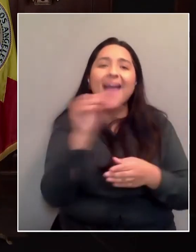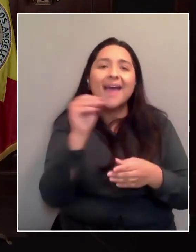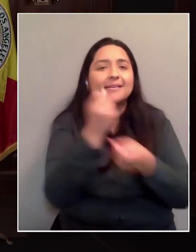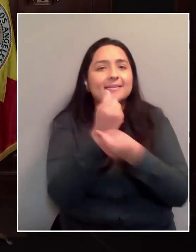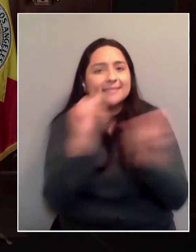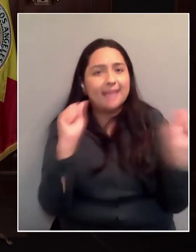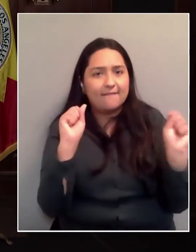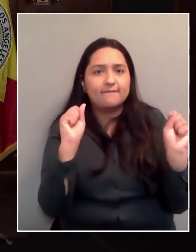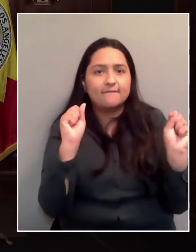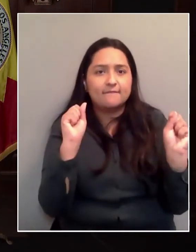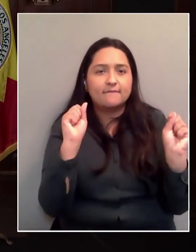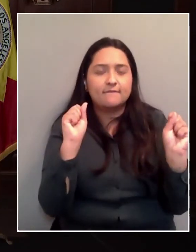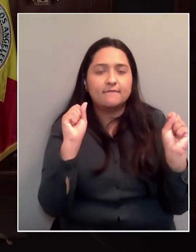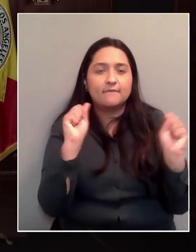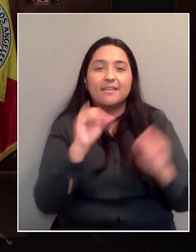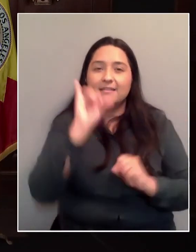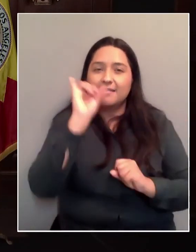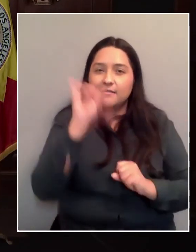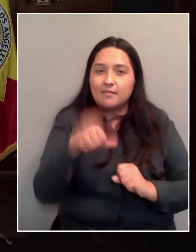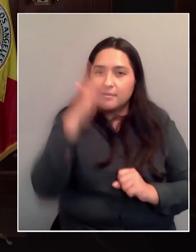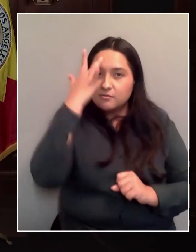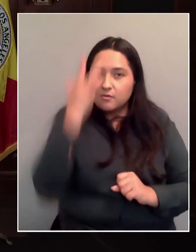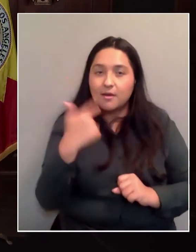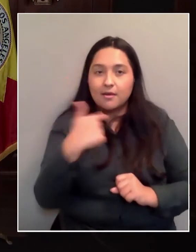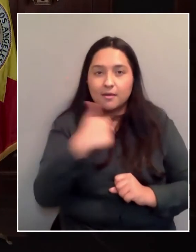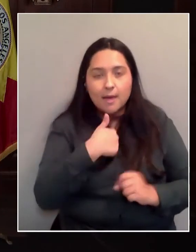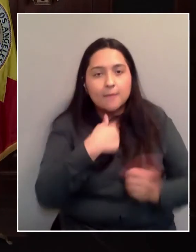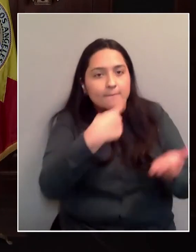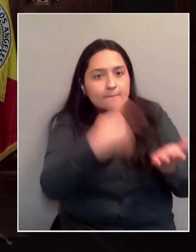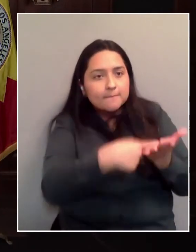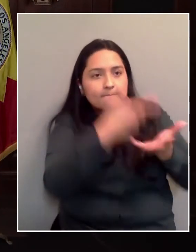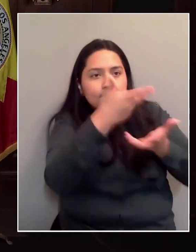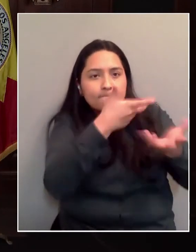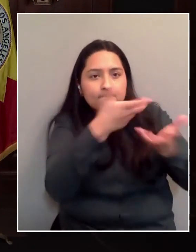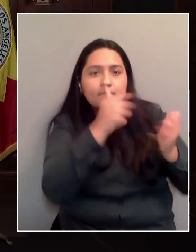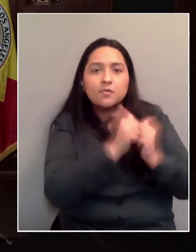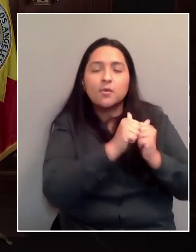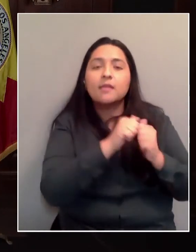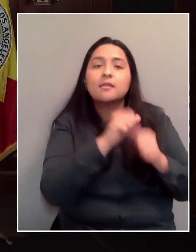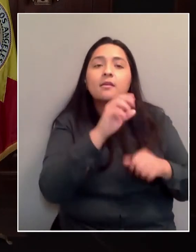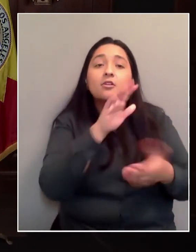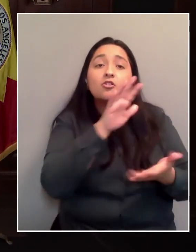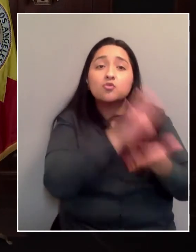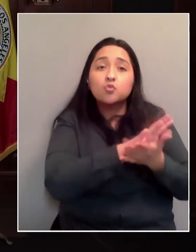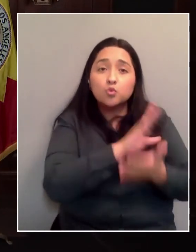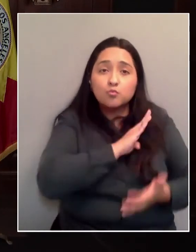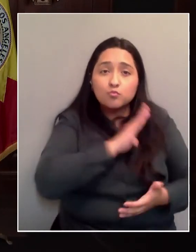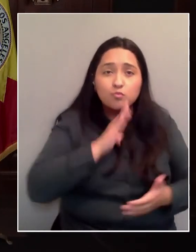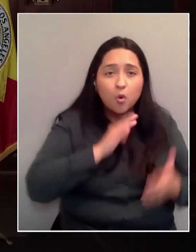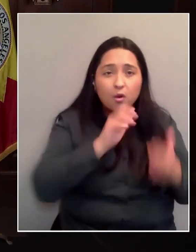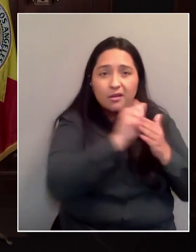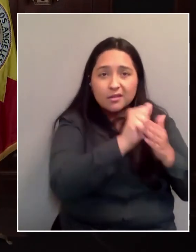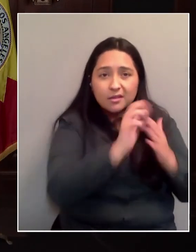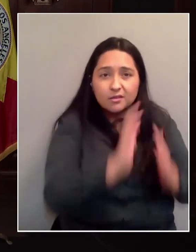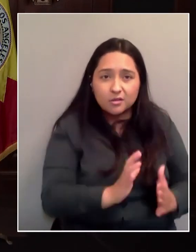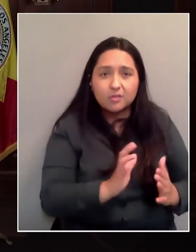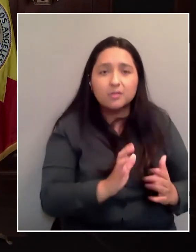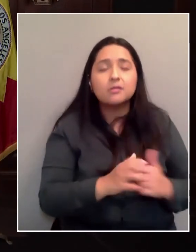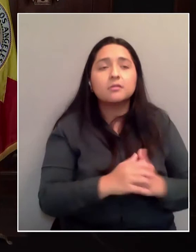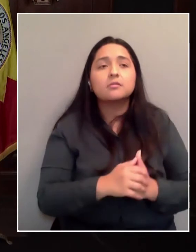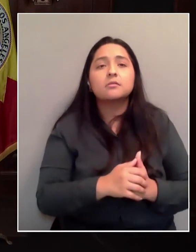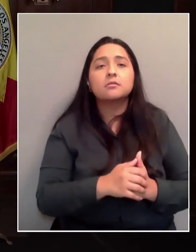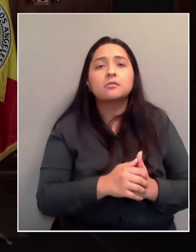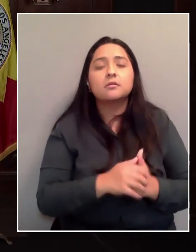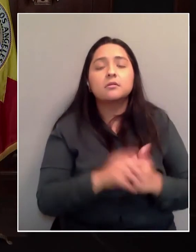talking to the leaders of the school district, including members of the education fund,